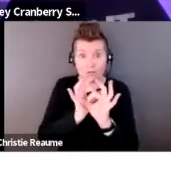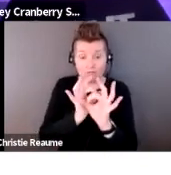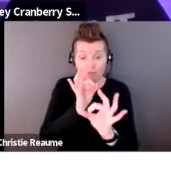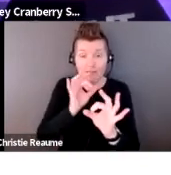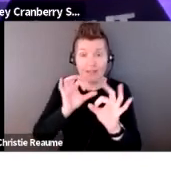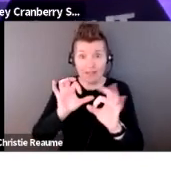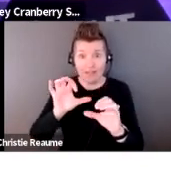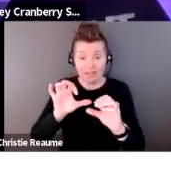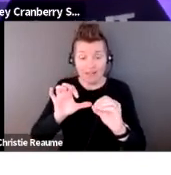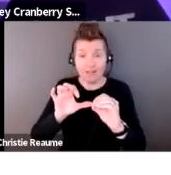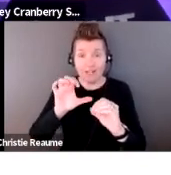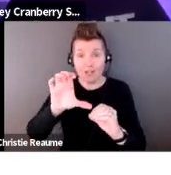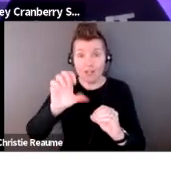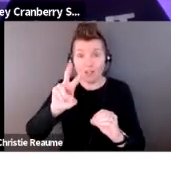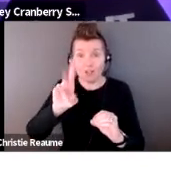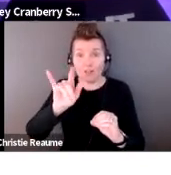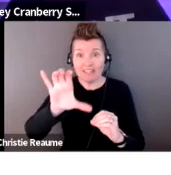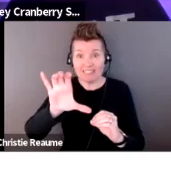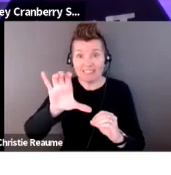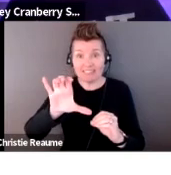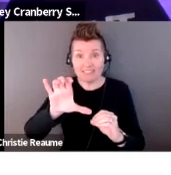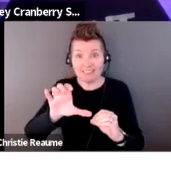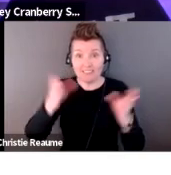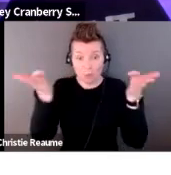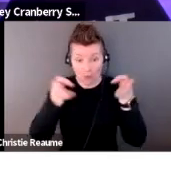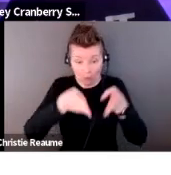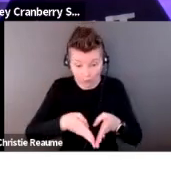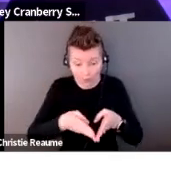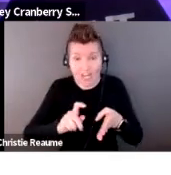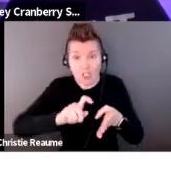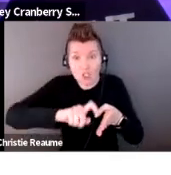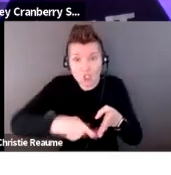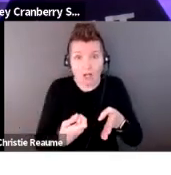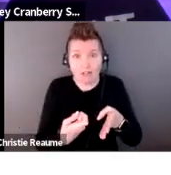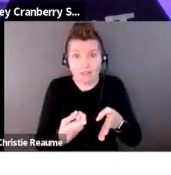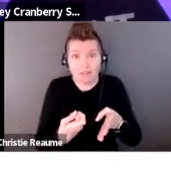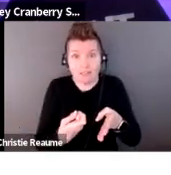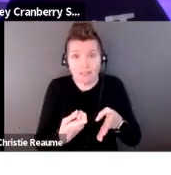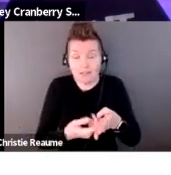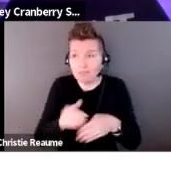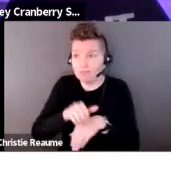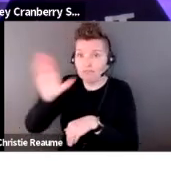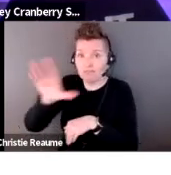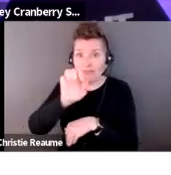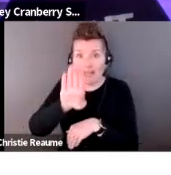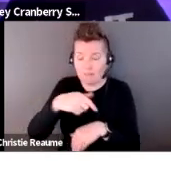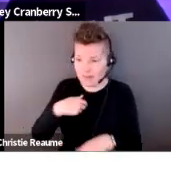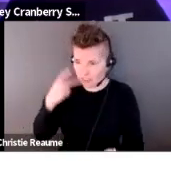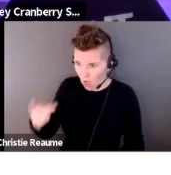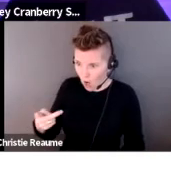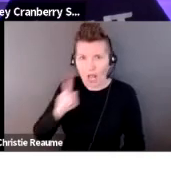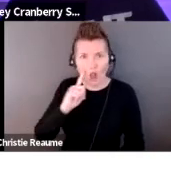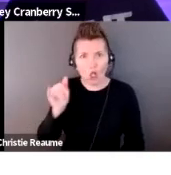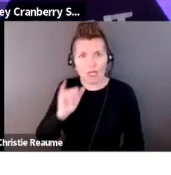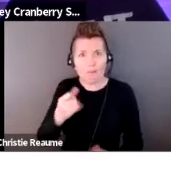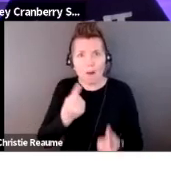to see so much flesh removed. And it was like the size of a piece of popcorn. And I was like, wow, I need